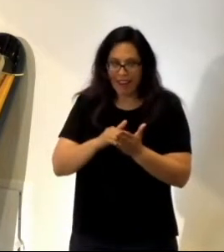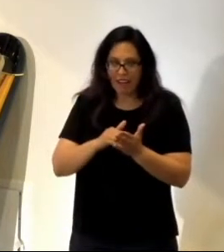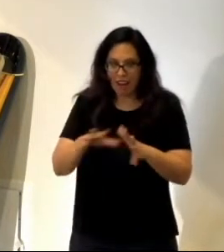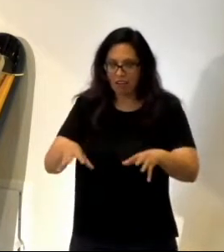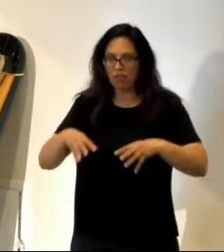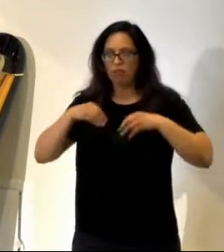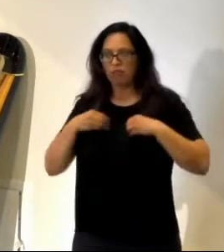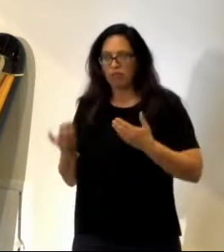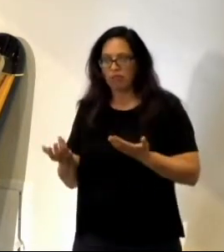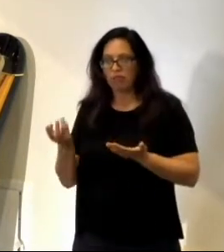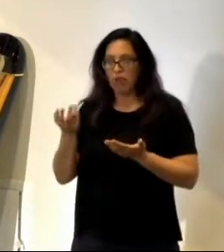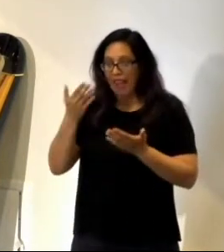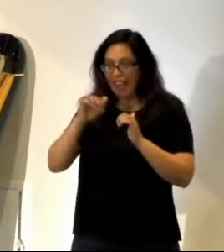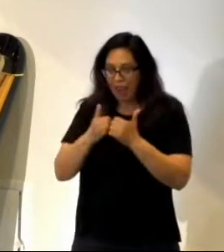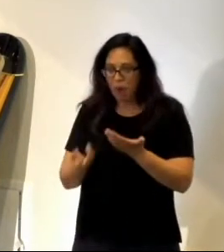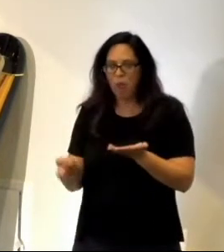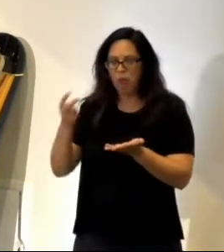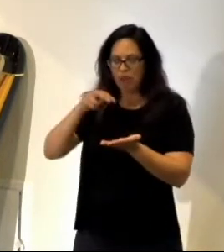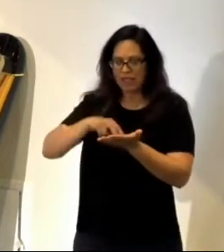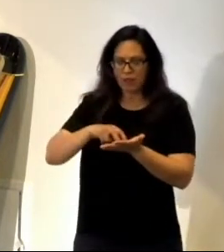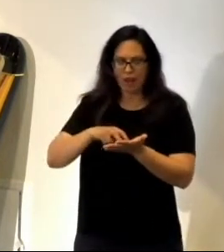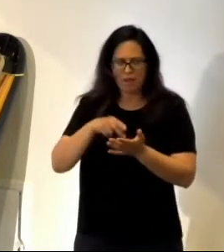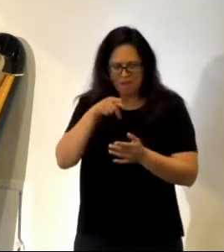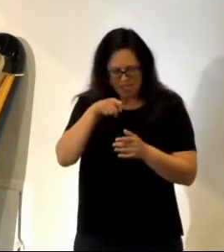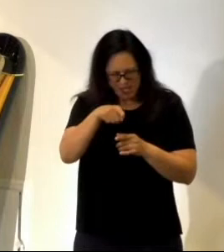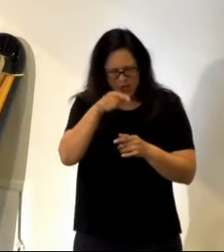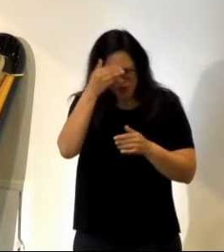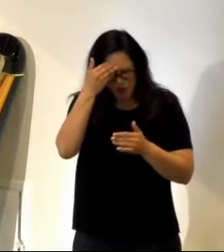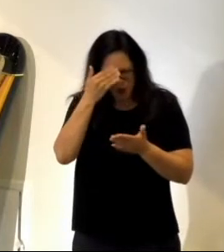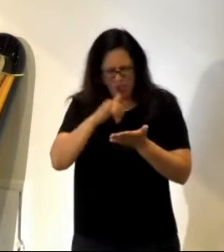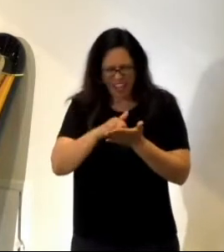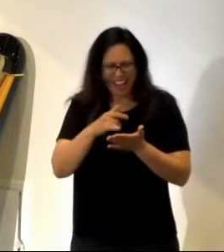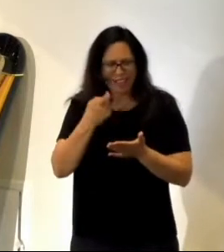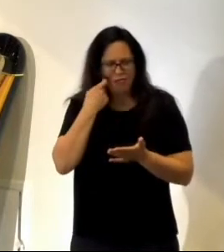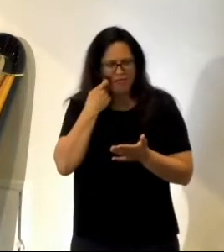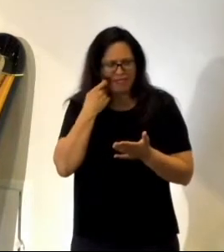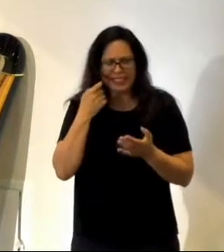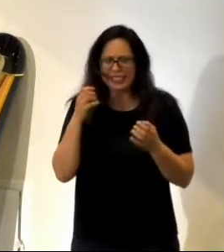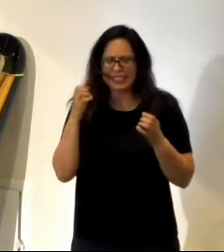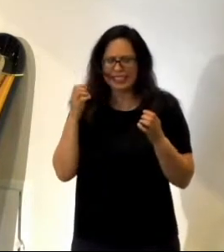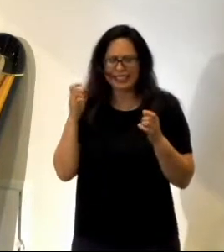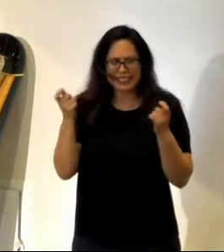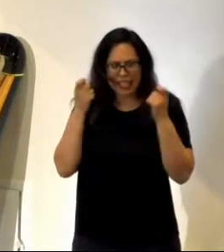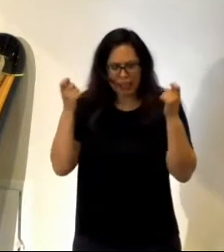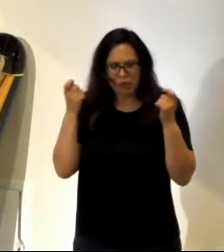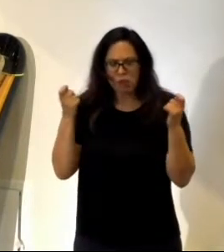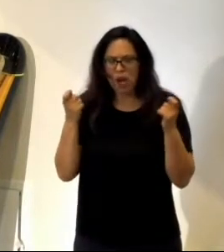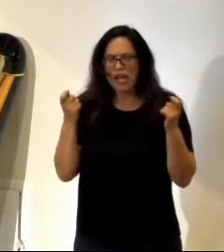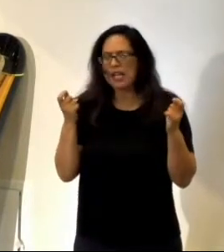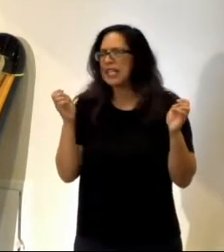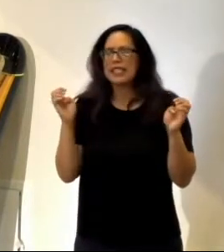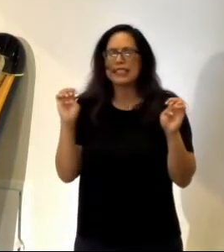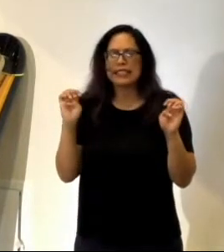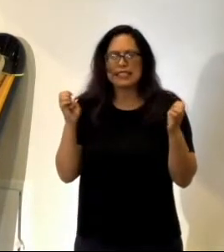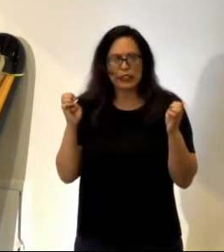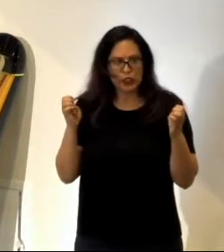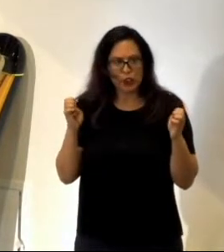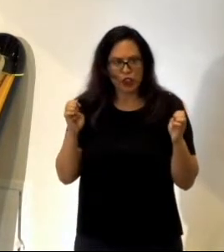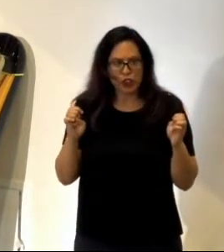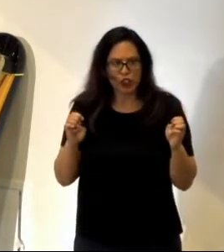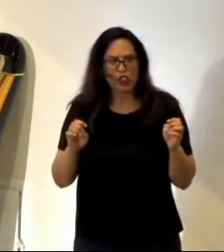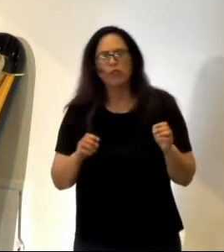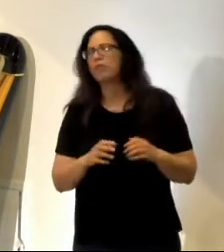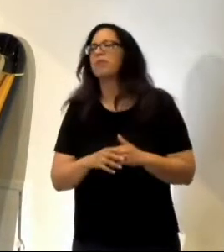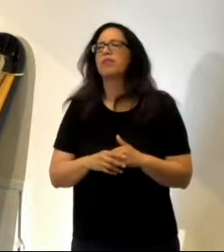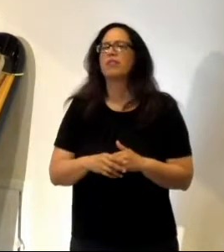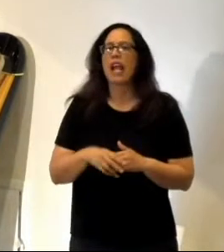you believe that was just like yesterday, right? And so you know this good news. He died on the cross to save us, and then three days